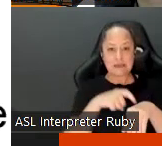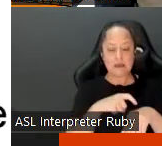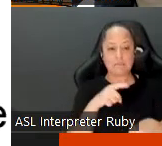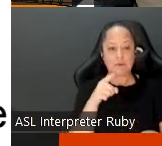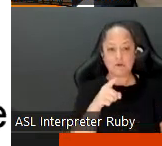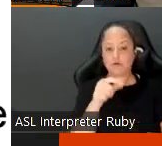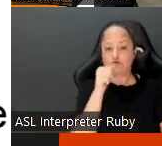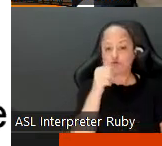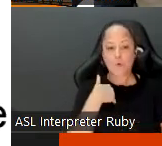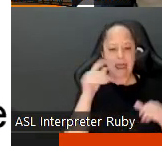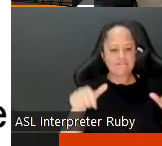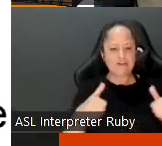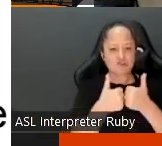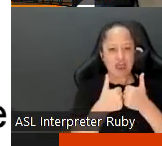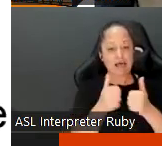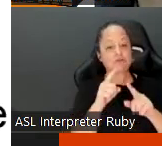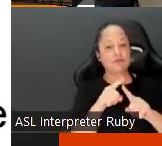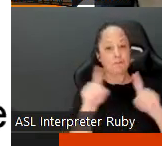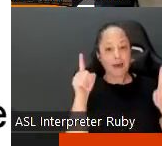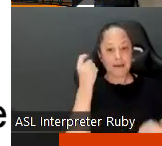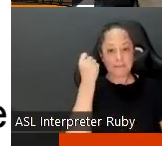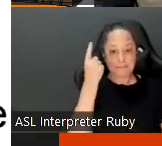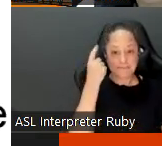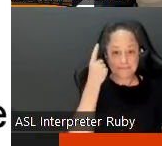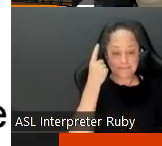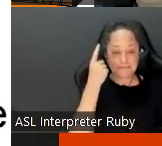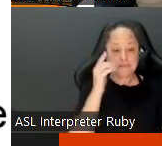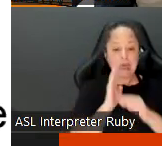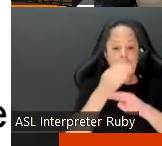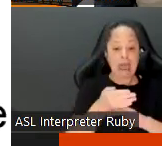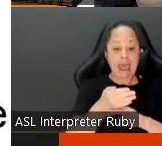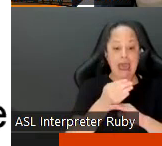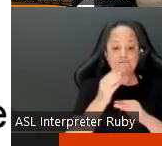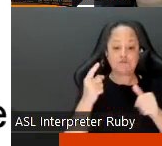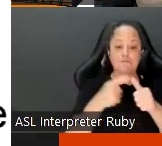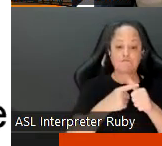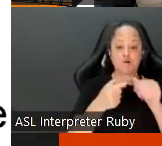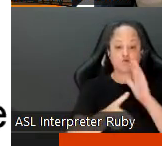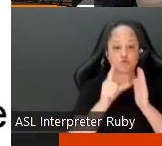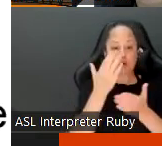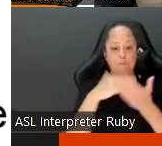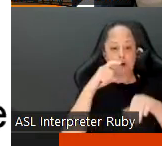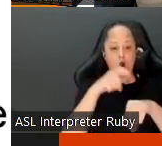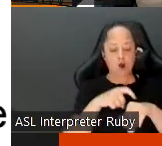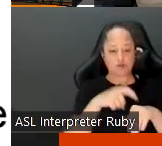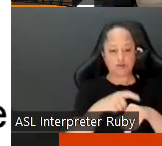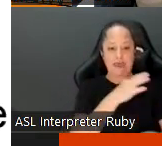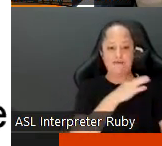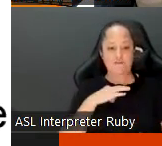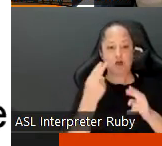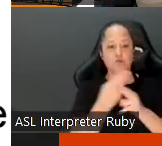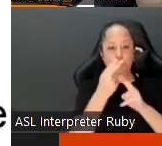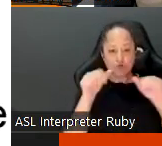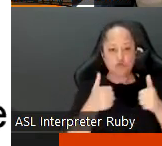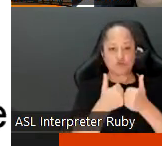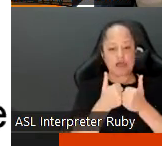you don't have a challenge however um after that first review part-time faculty can use their peremptory challenge during all